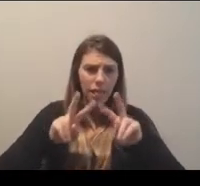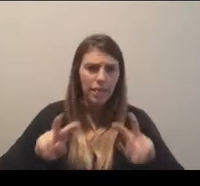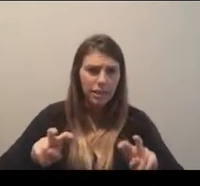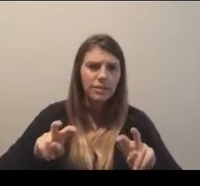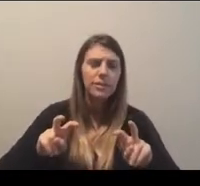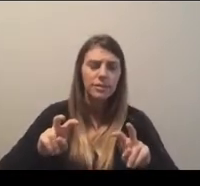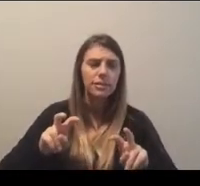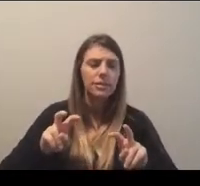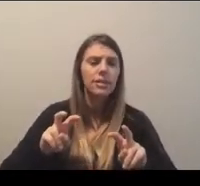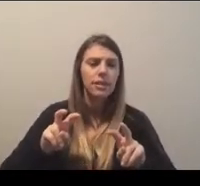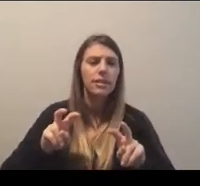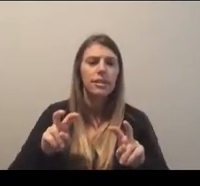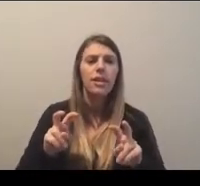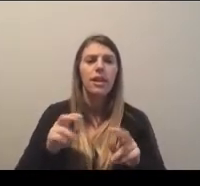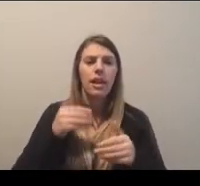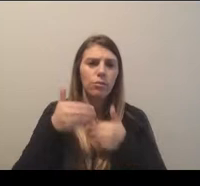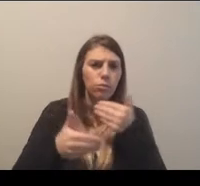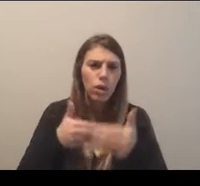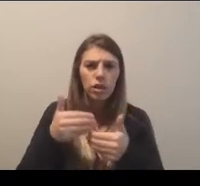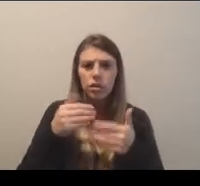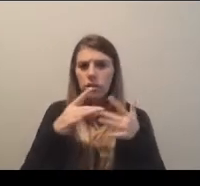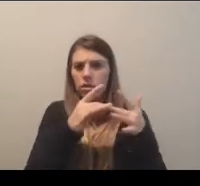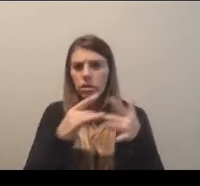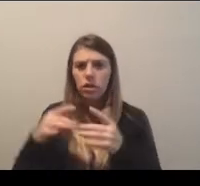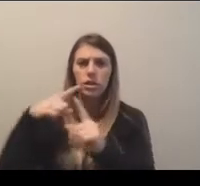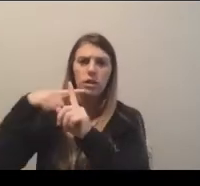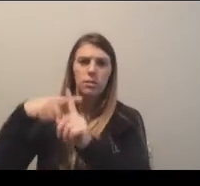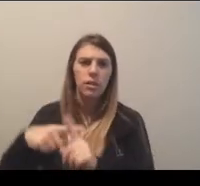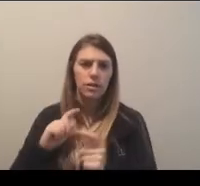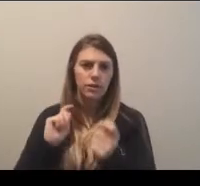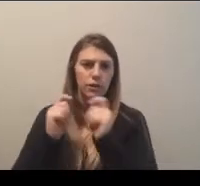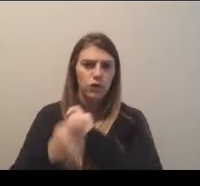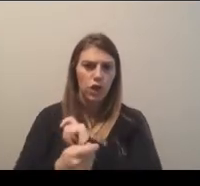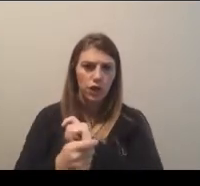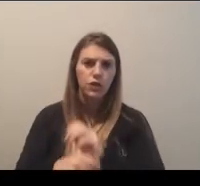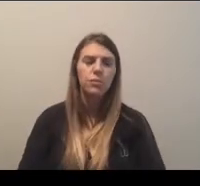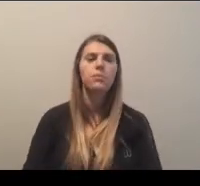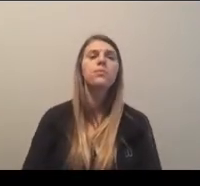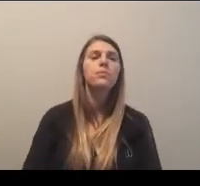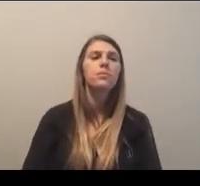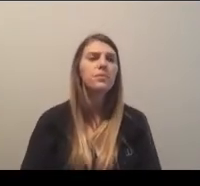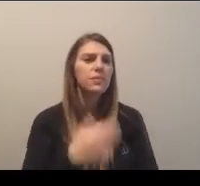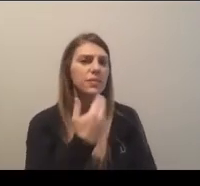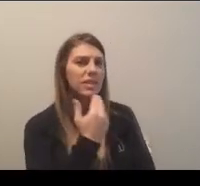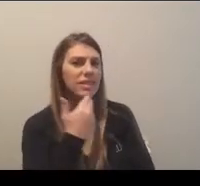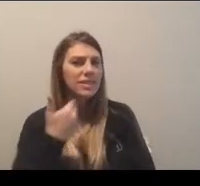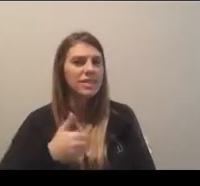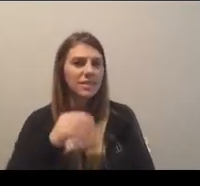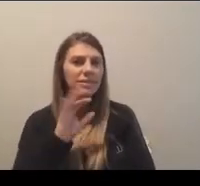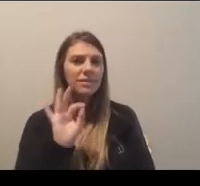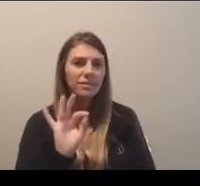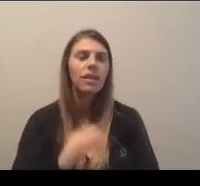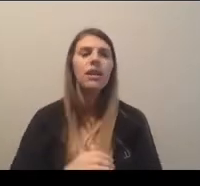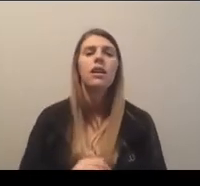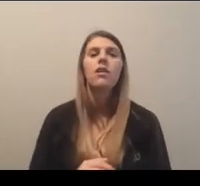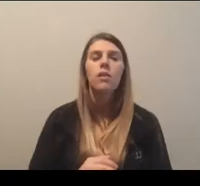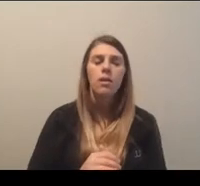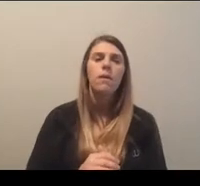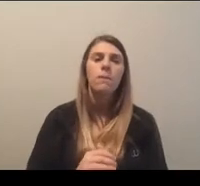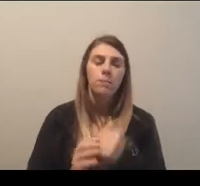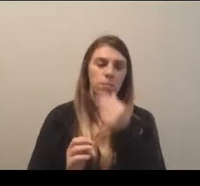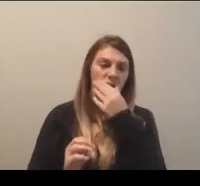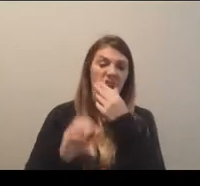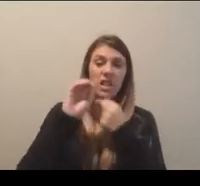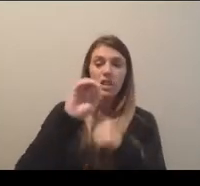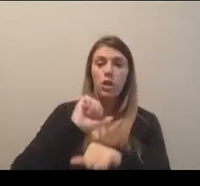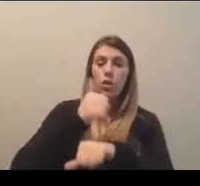process and how that is leading to positive change? Sure. Thanks, Amy. Good morning, everybody. The zero